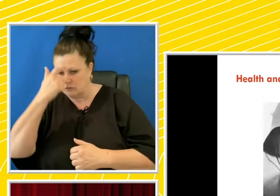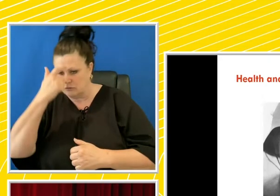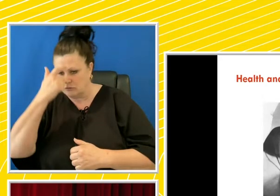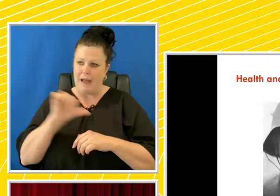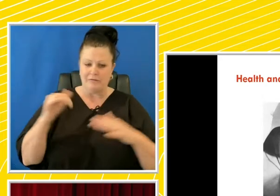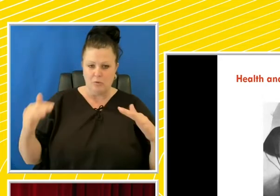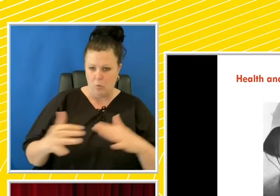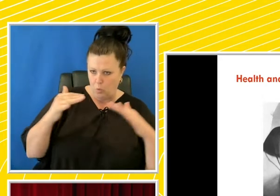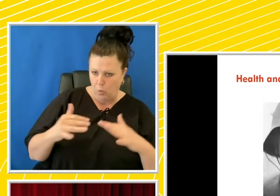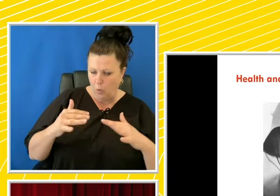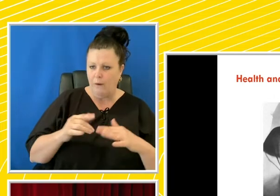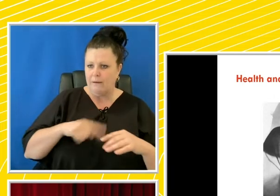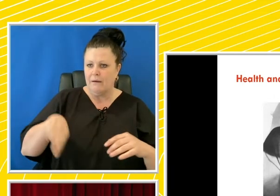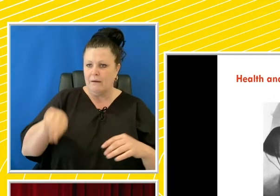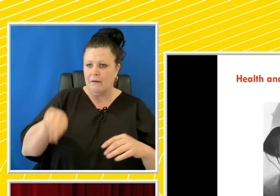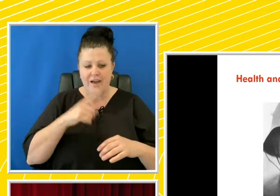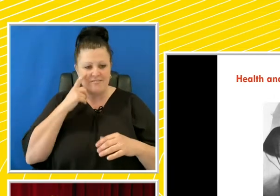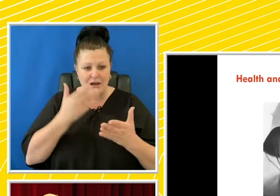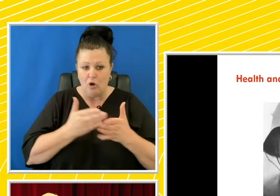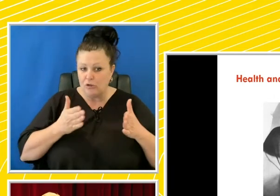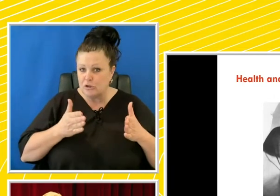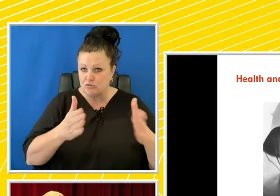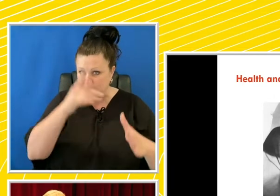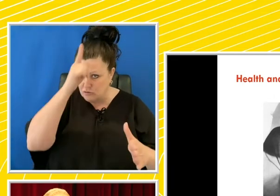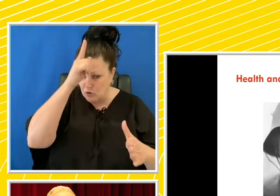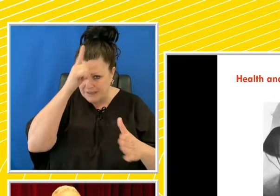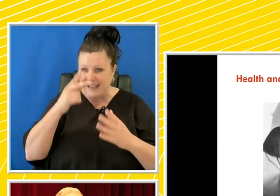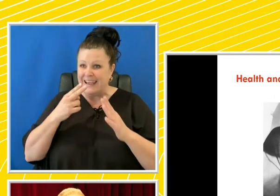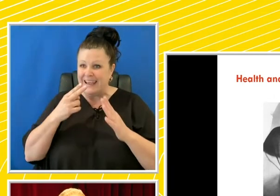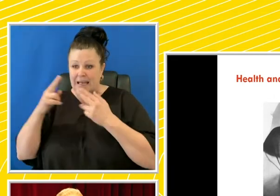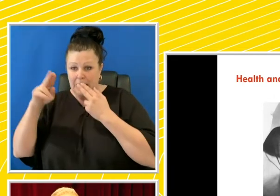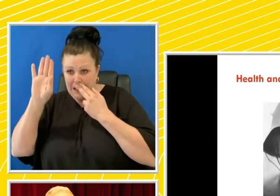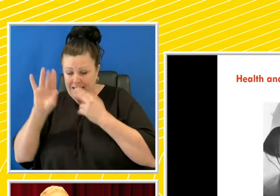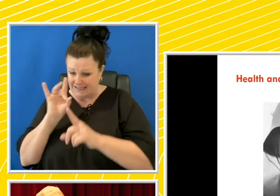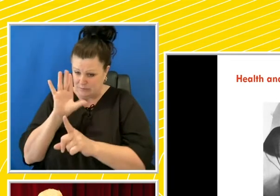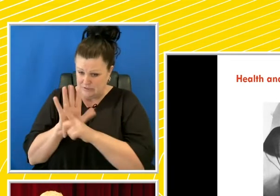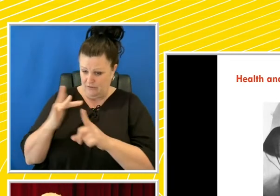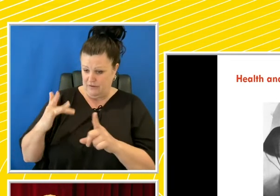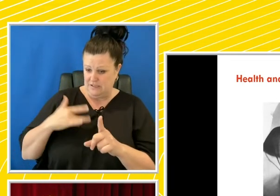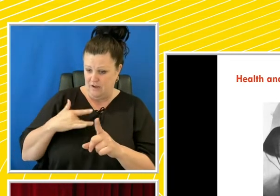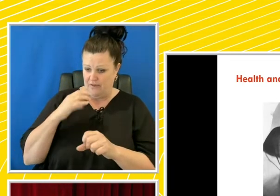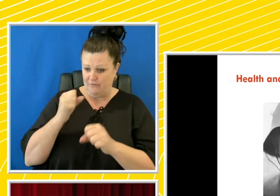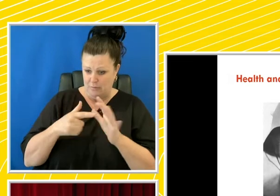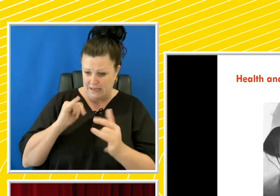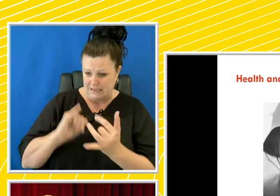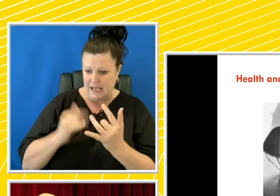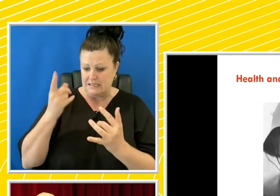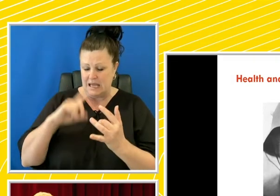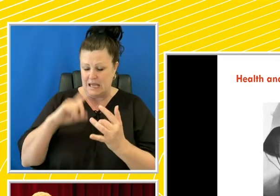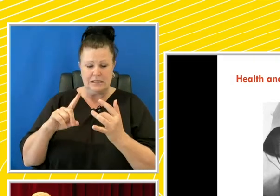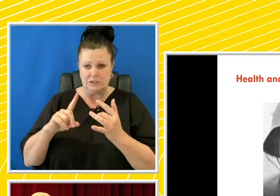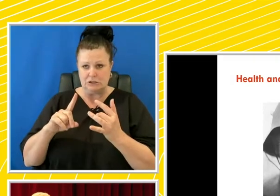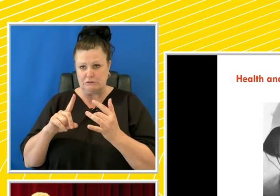battlefields found on the streets of Weimar, Germany, and Hitler's own experience of surviving being gassed in the trenches were